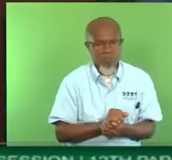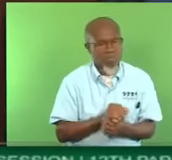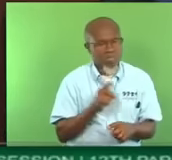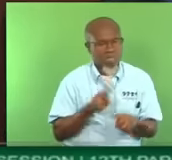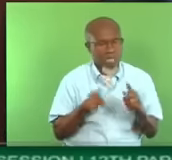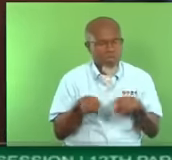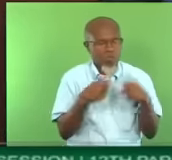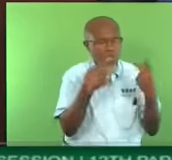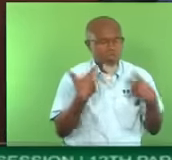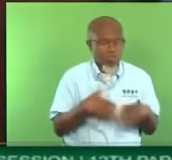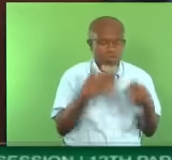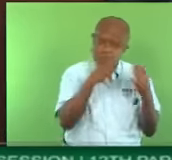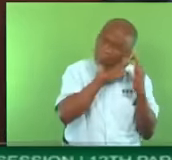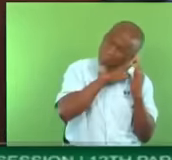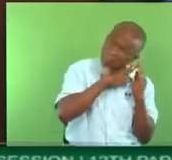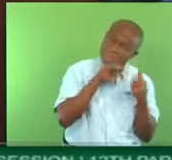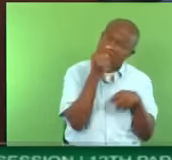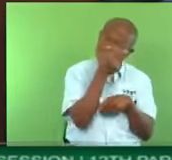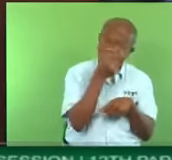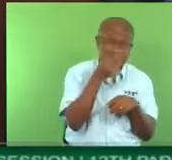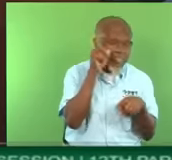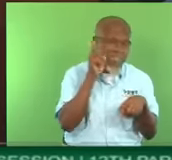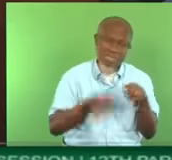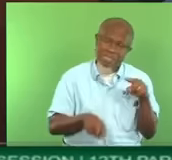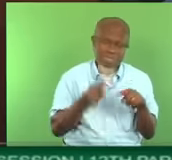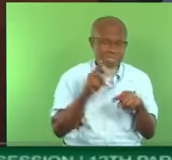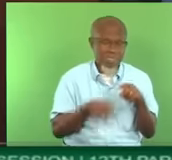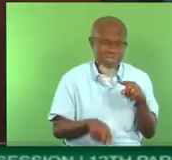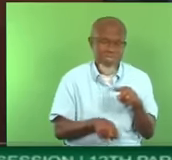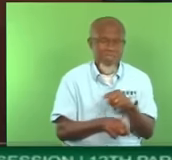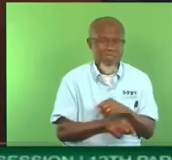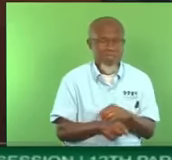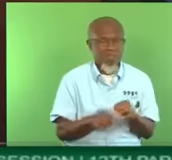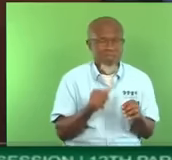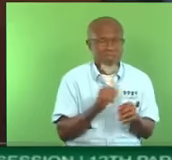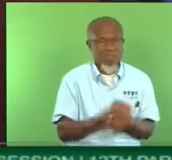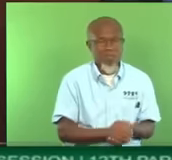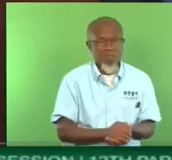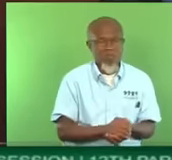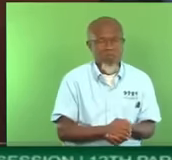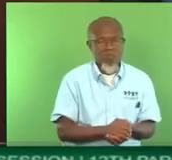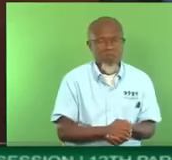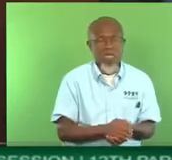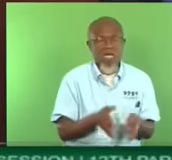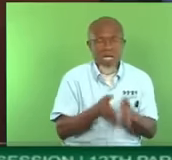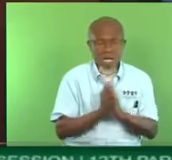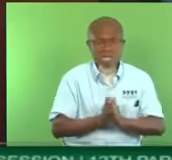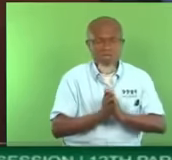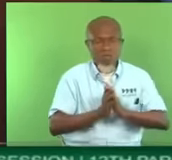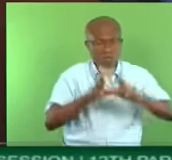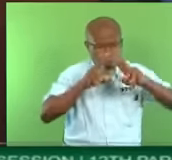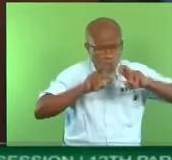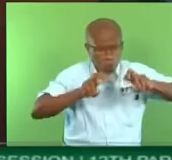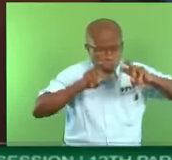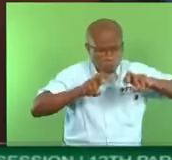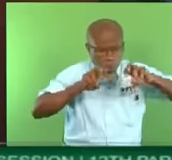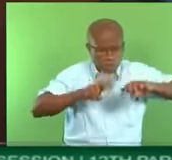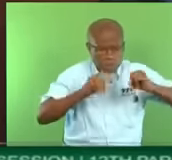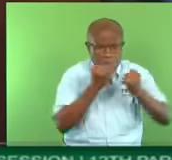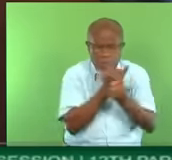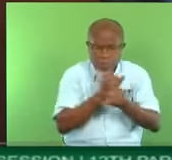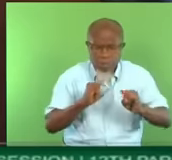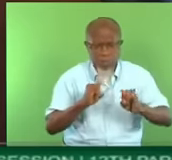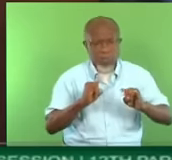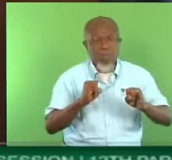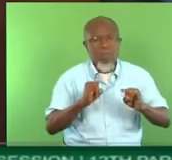Speaker, I call for an independent inquiry into the collapse of 100 ton units at Thresh